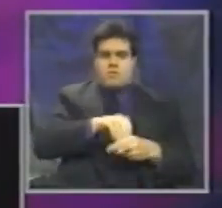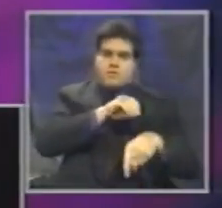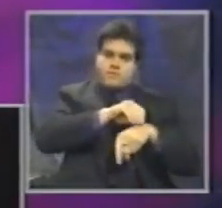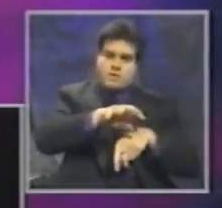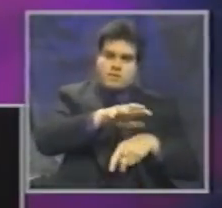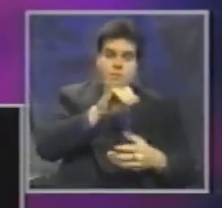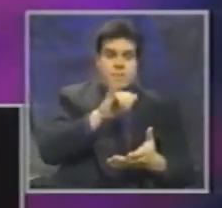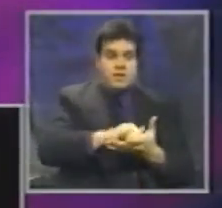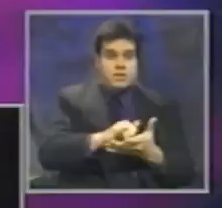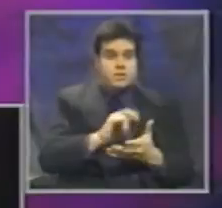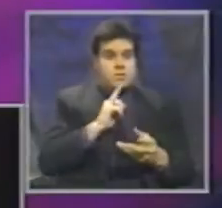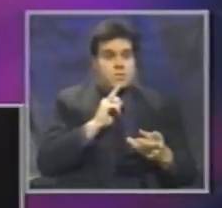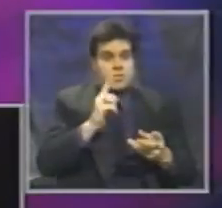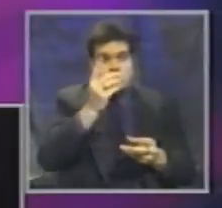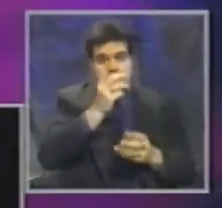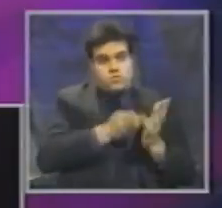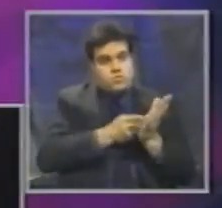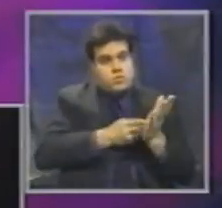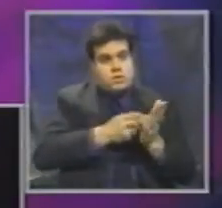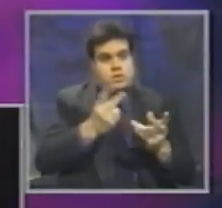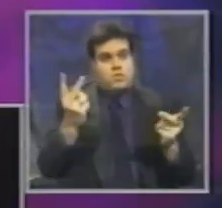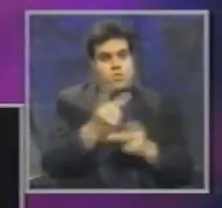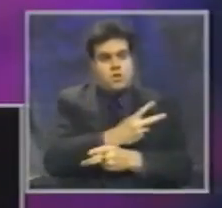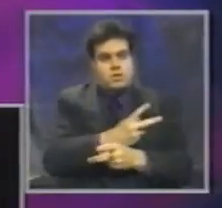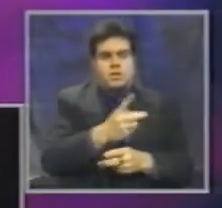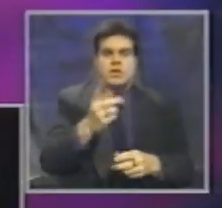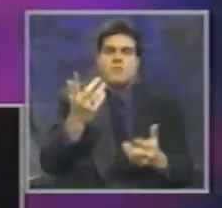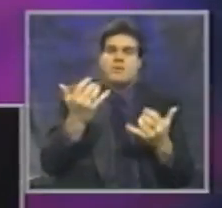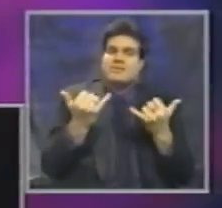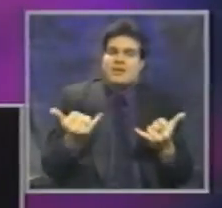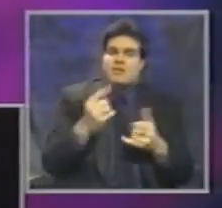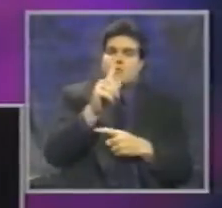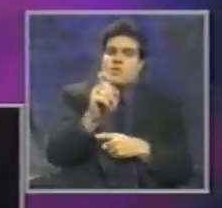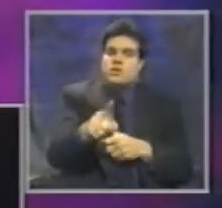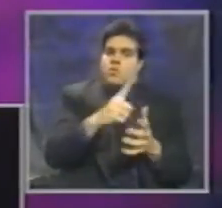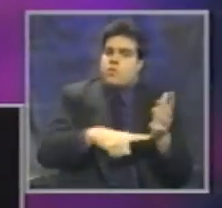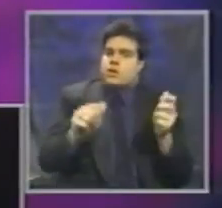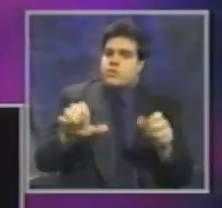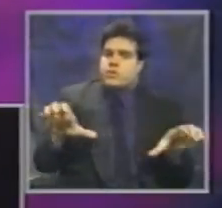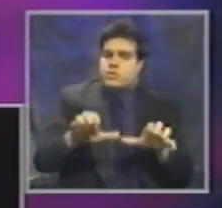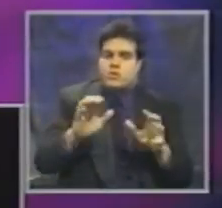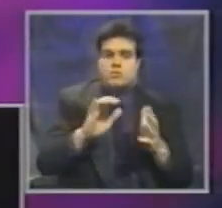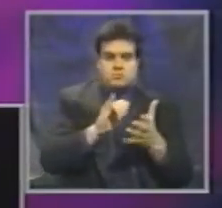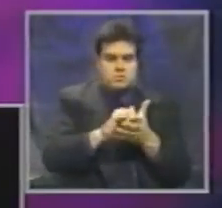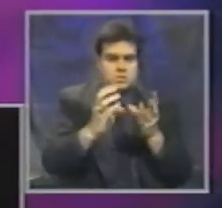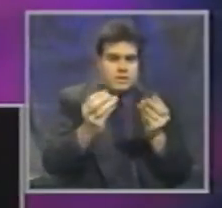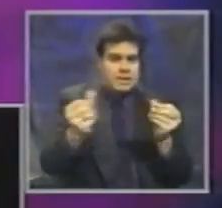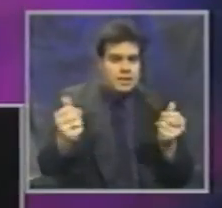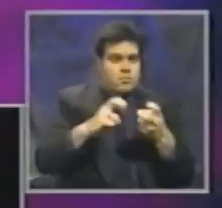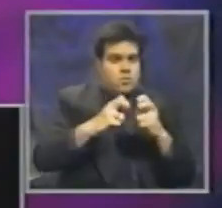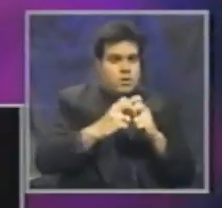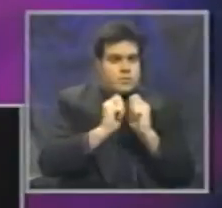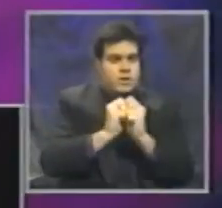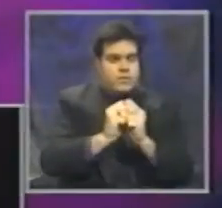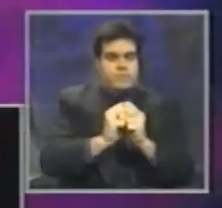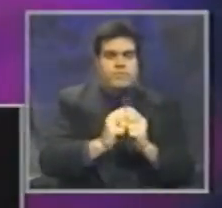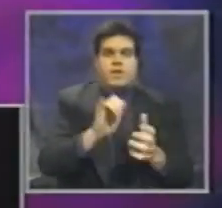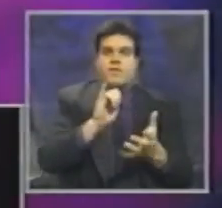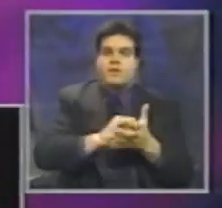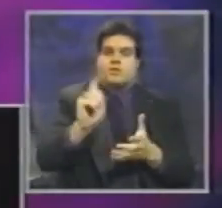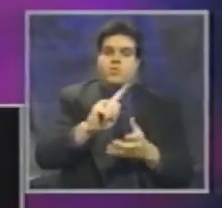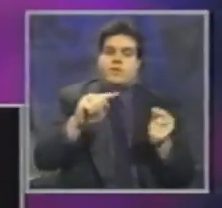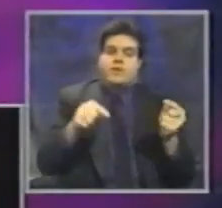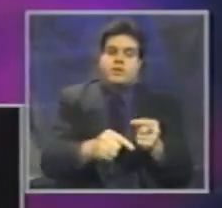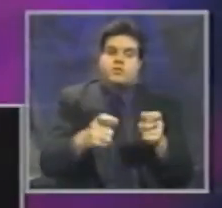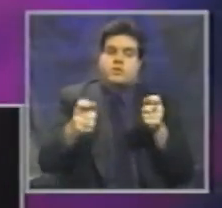have been made. The question is, what can we now do to attack this problem together? That's where the injury